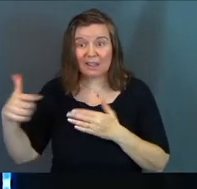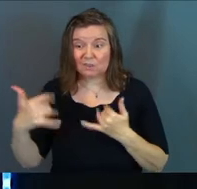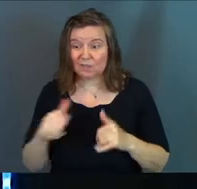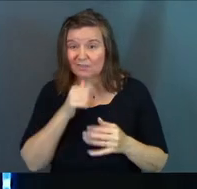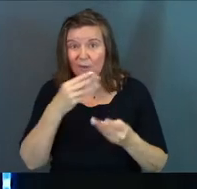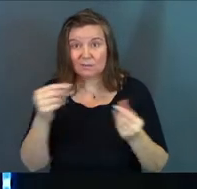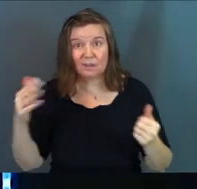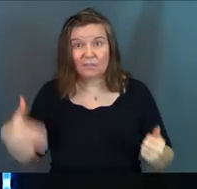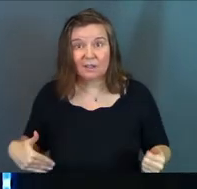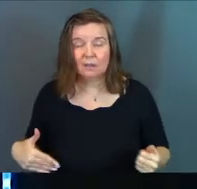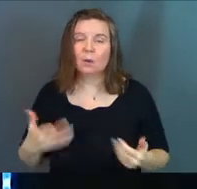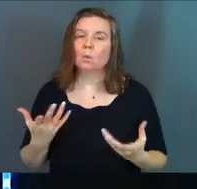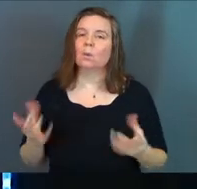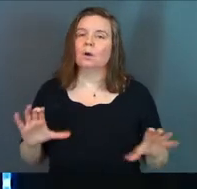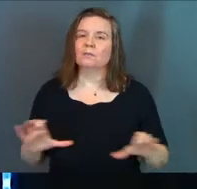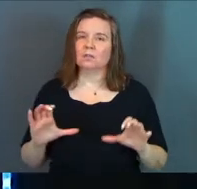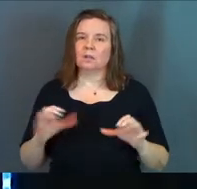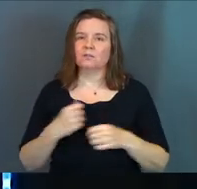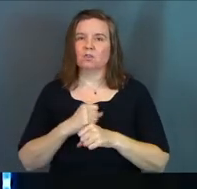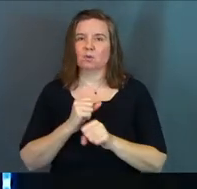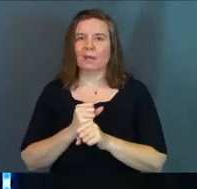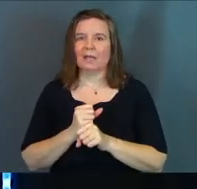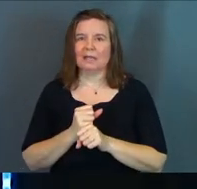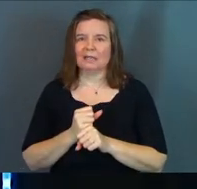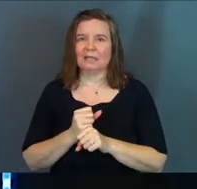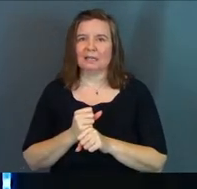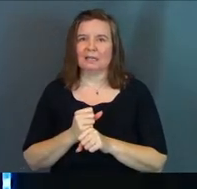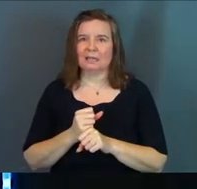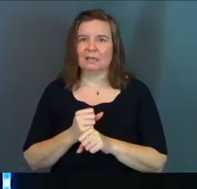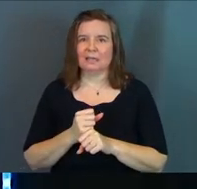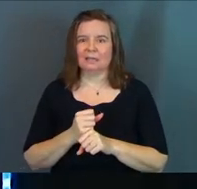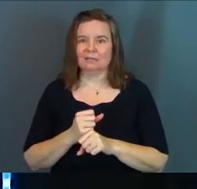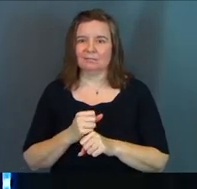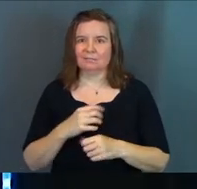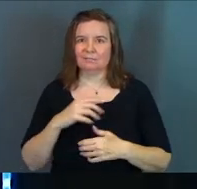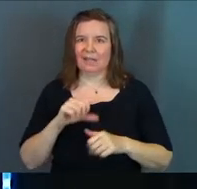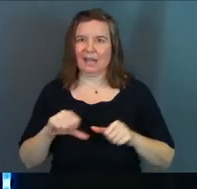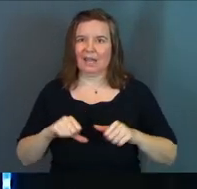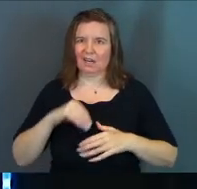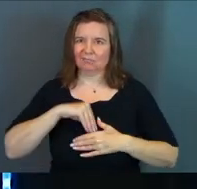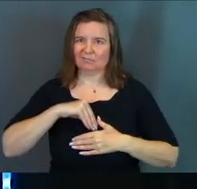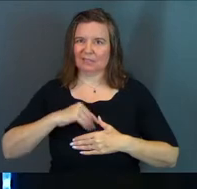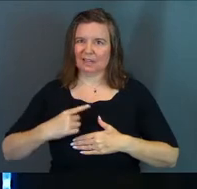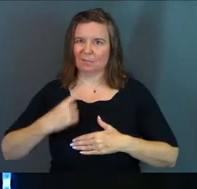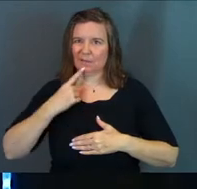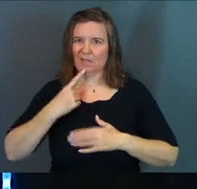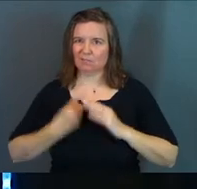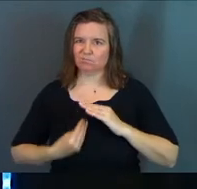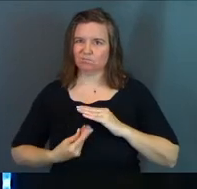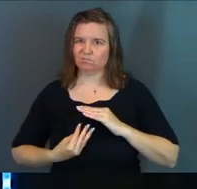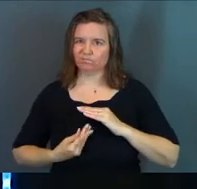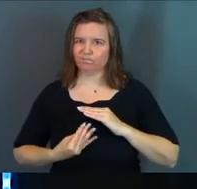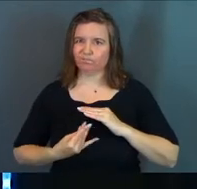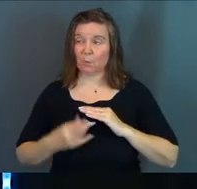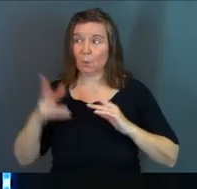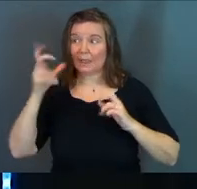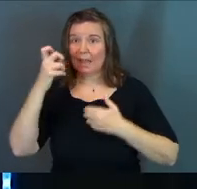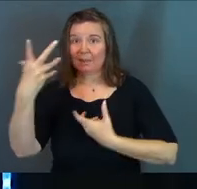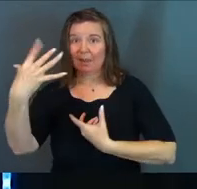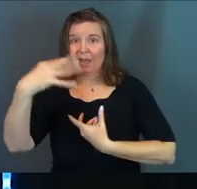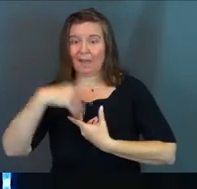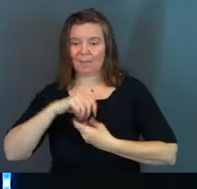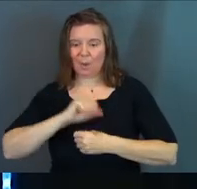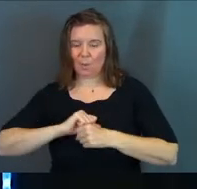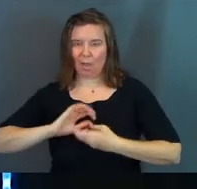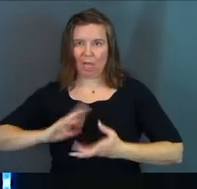still haven't resolved the thing, what you've done is you've created a space of bitterness and unforgiveness where the enemy can come in and work